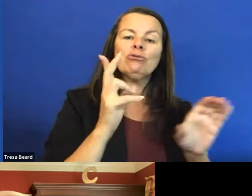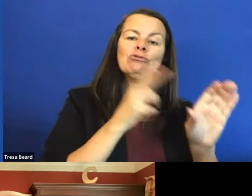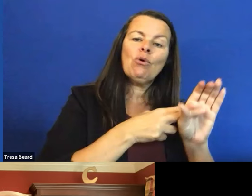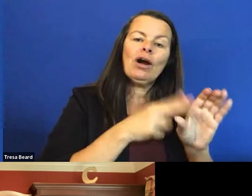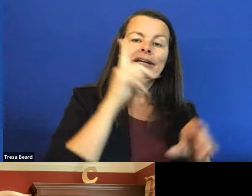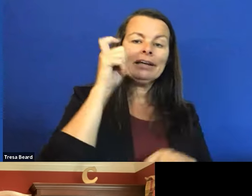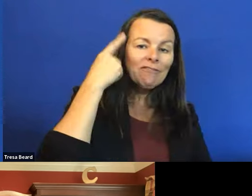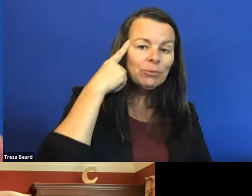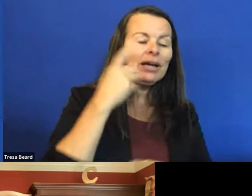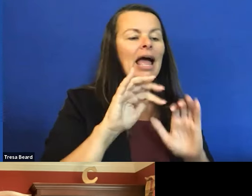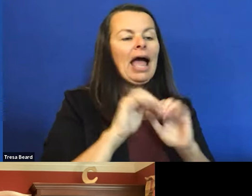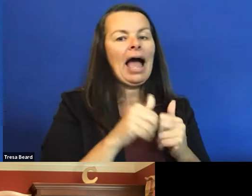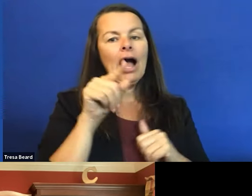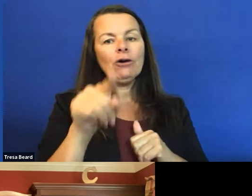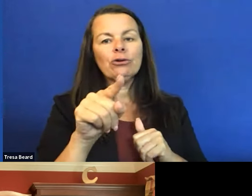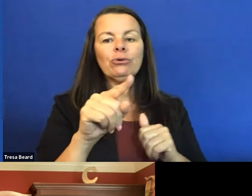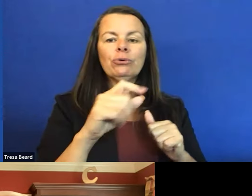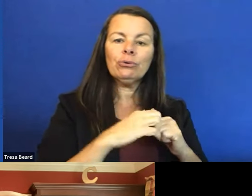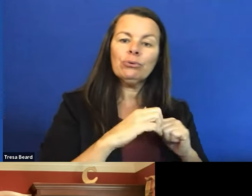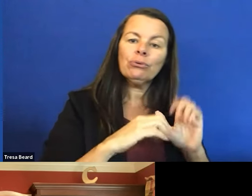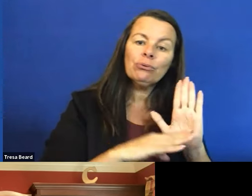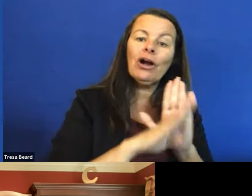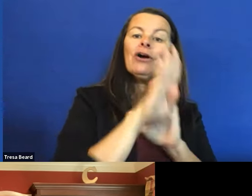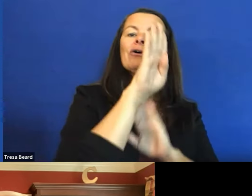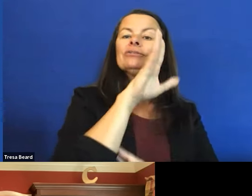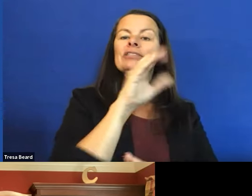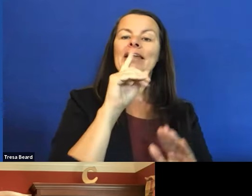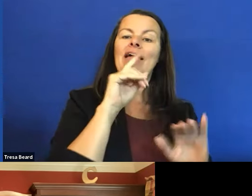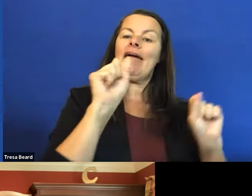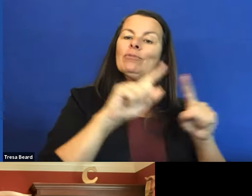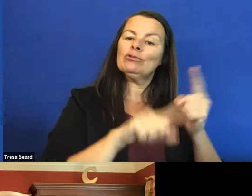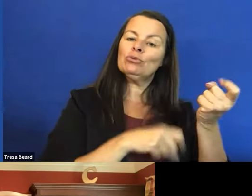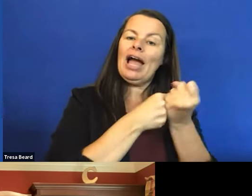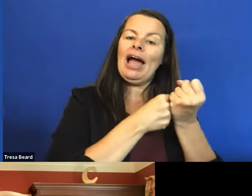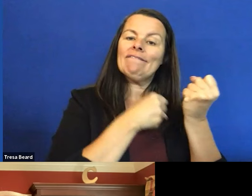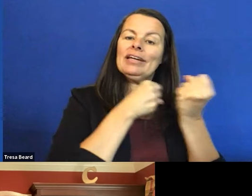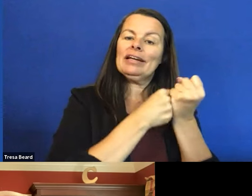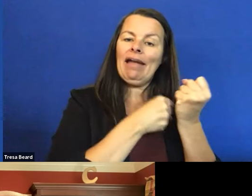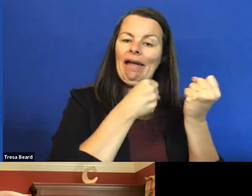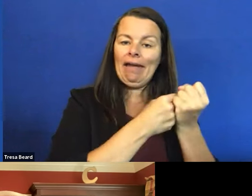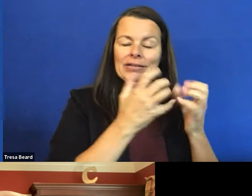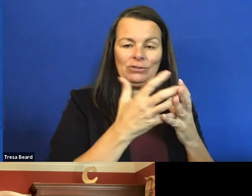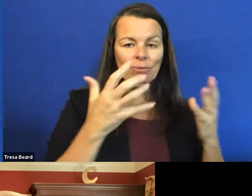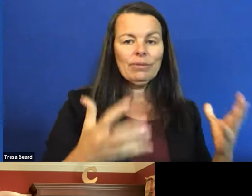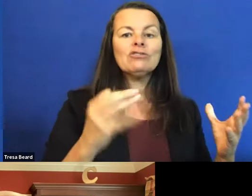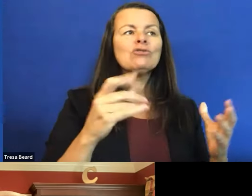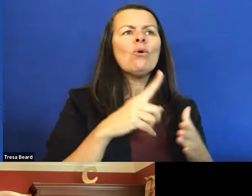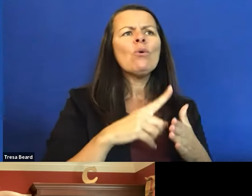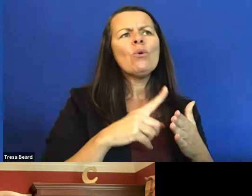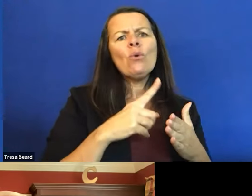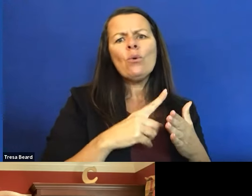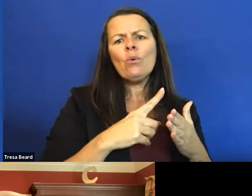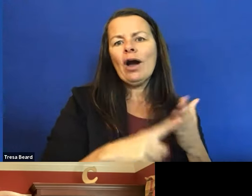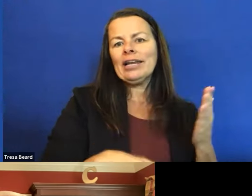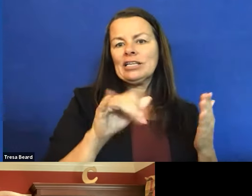how you rose and were able to advocate so much. Like, what is it that you take a young